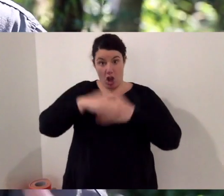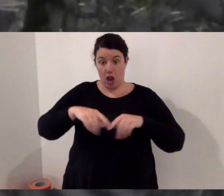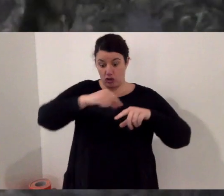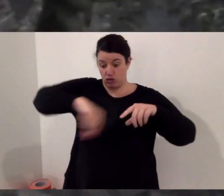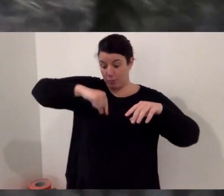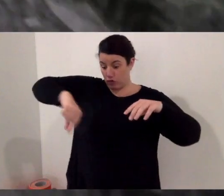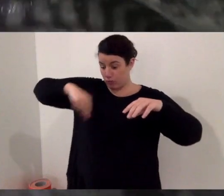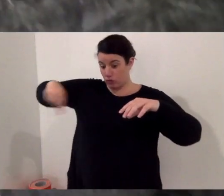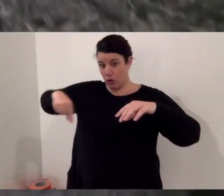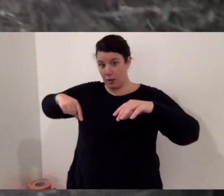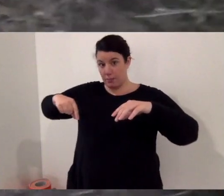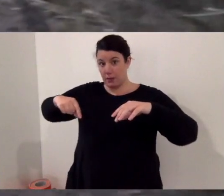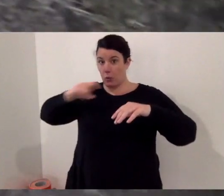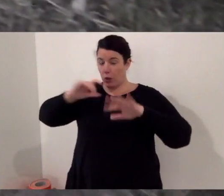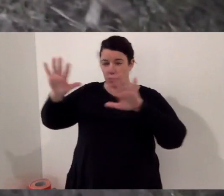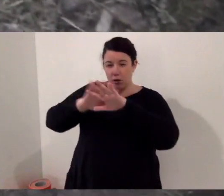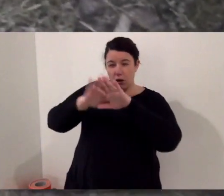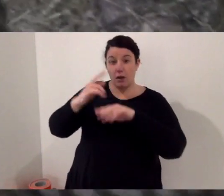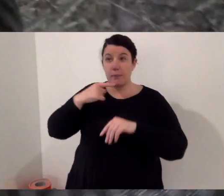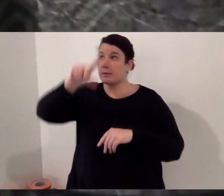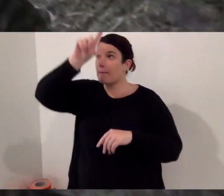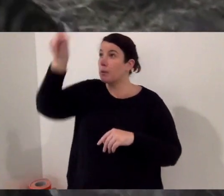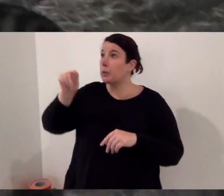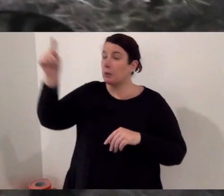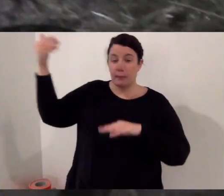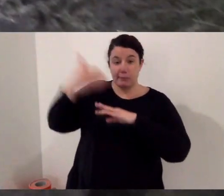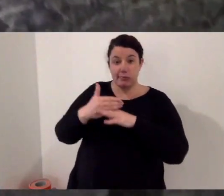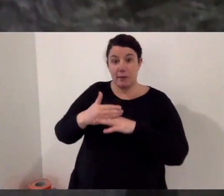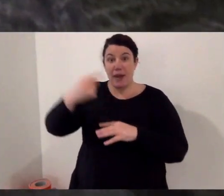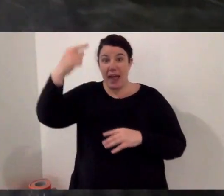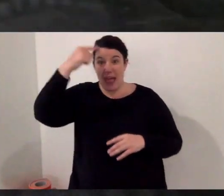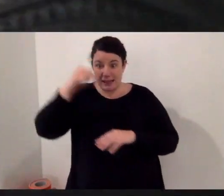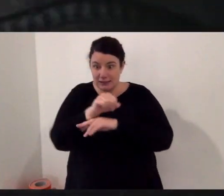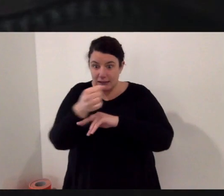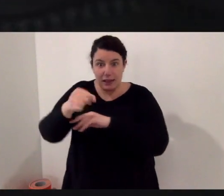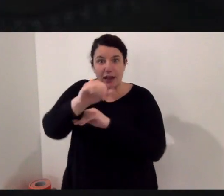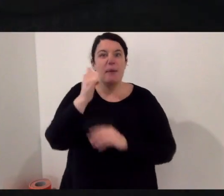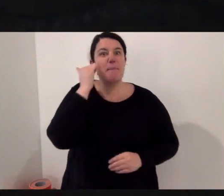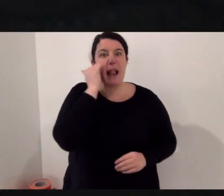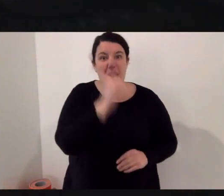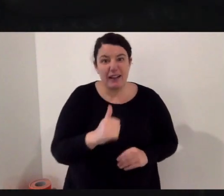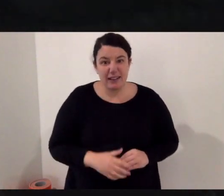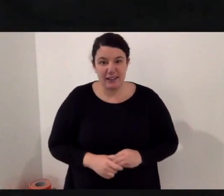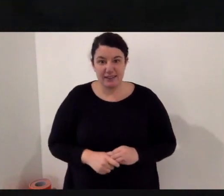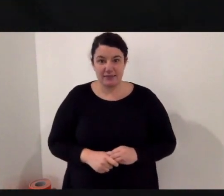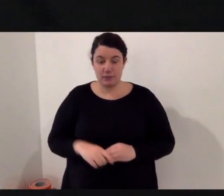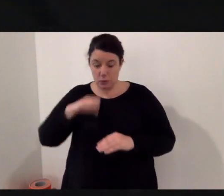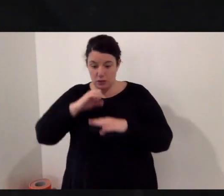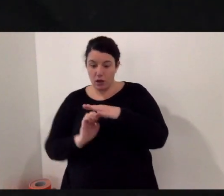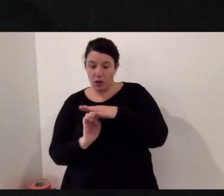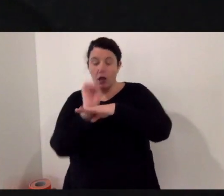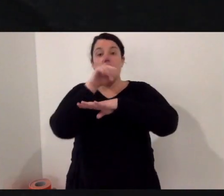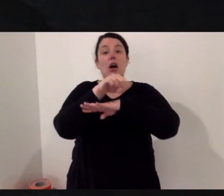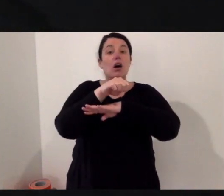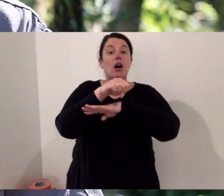their colouration is really interesting. At night they're striped and that blends in with a bit of disruptive camouflage. But their head is black as the name